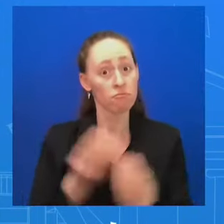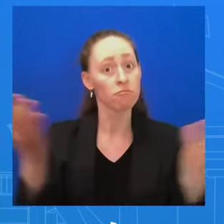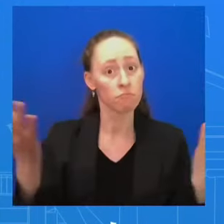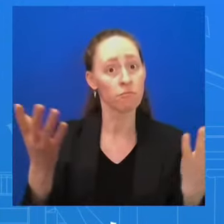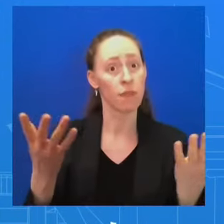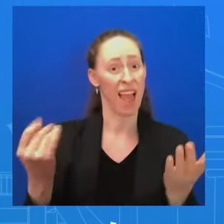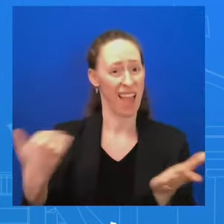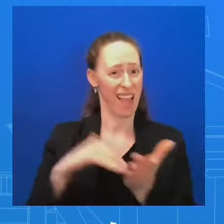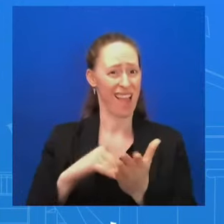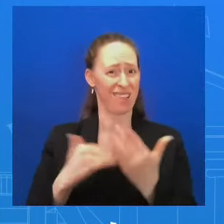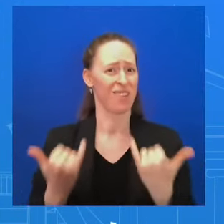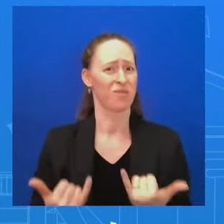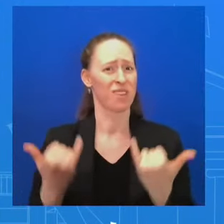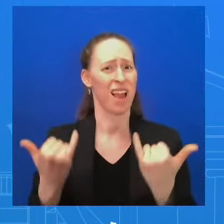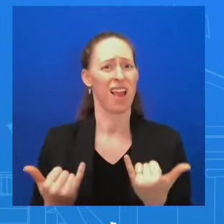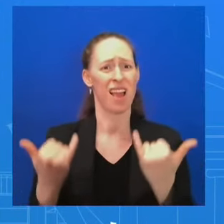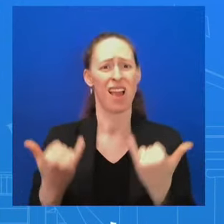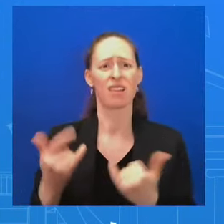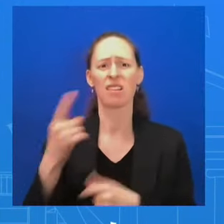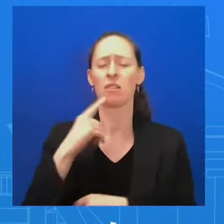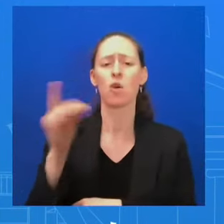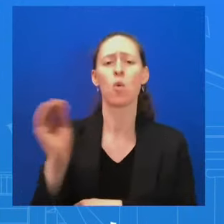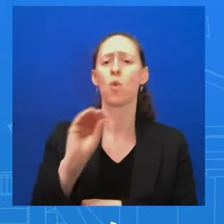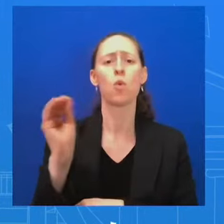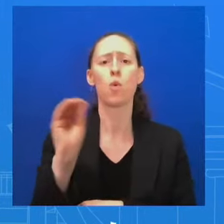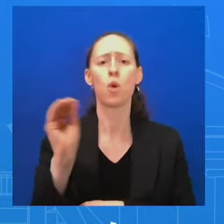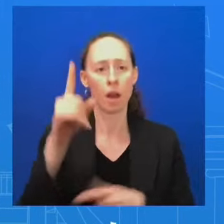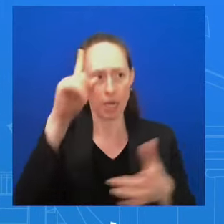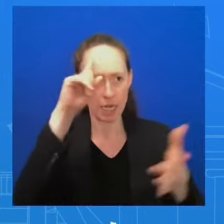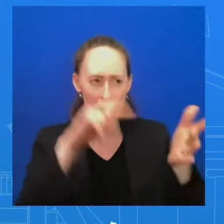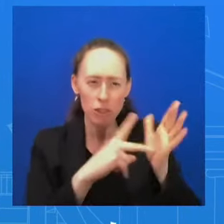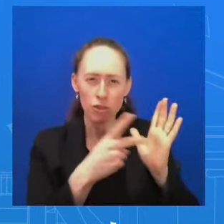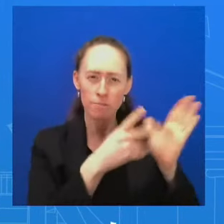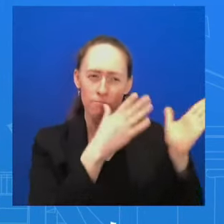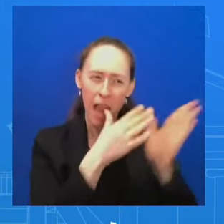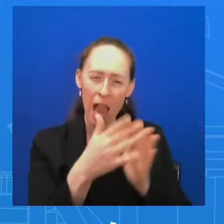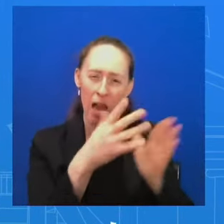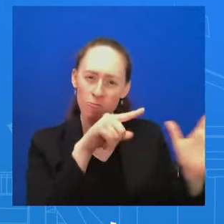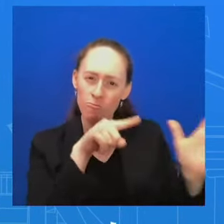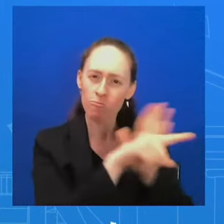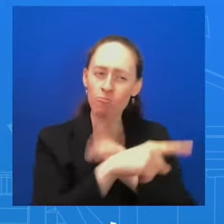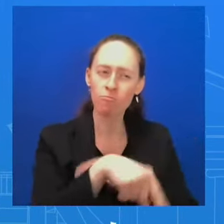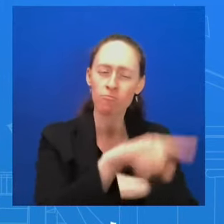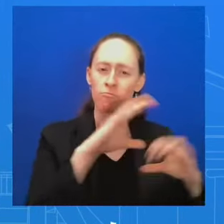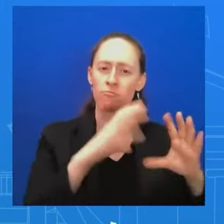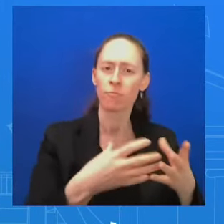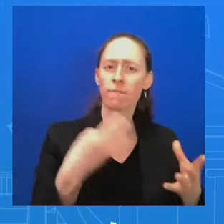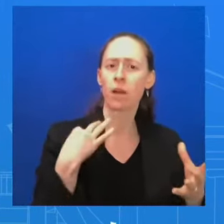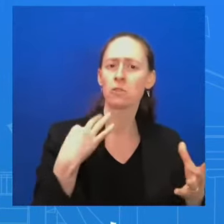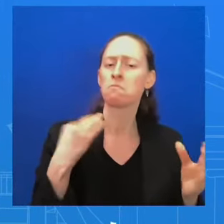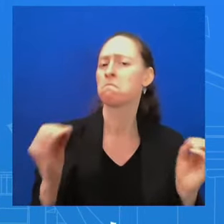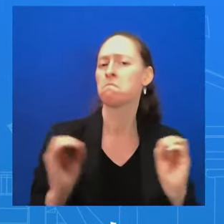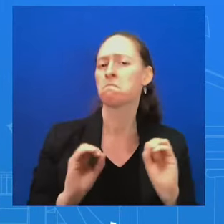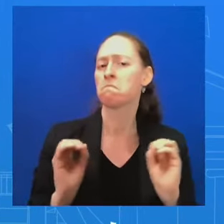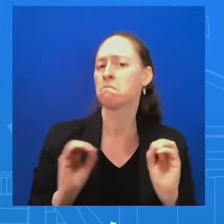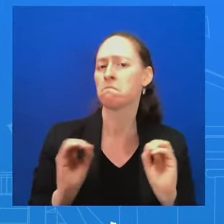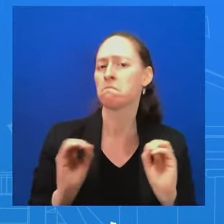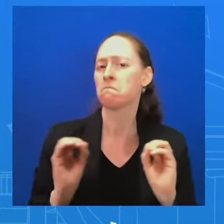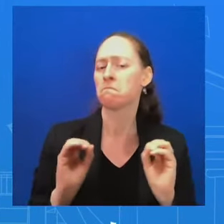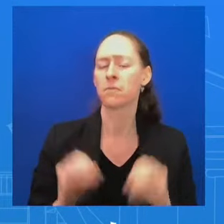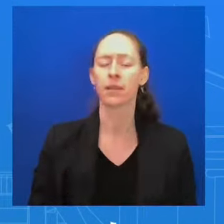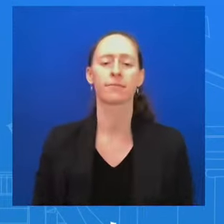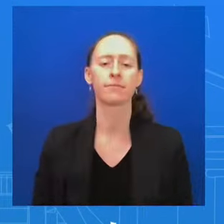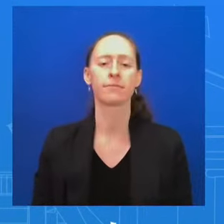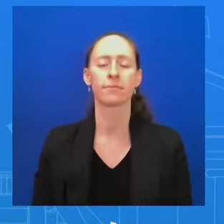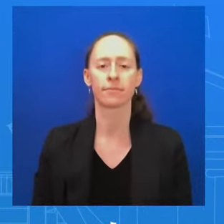was no deliberate targeting of that aid convoy. Good night. Thank you, Karine. Two questions. Senator Coons, is very close to the